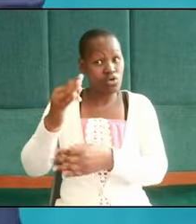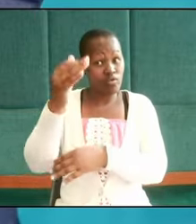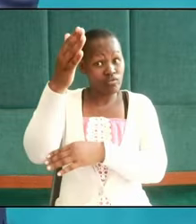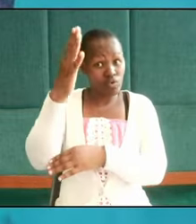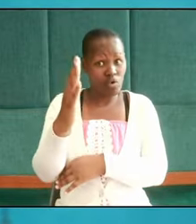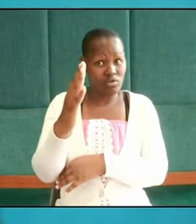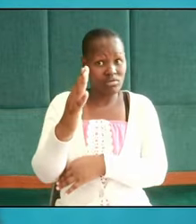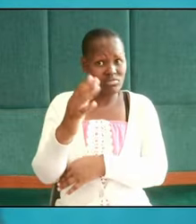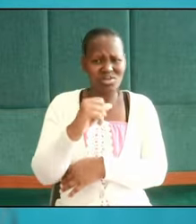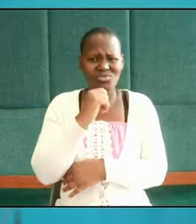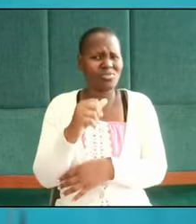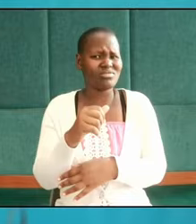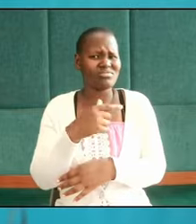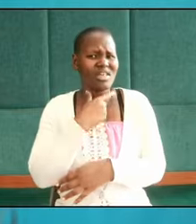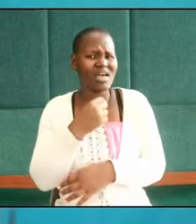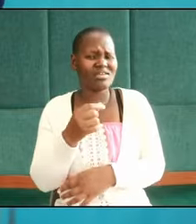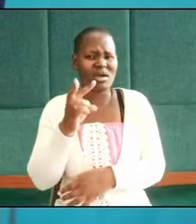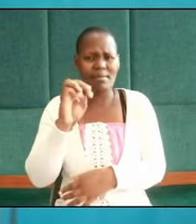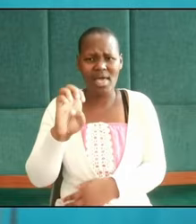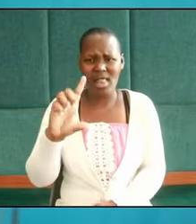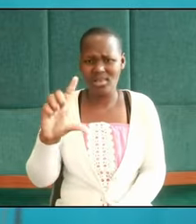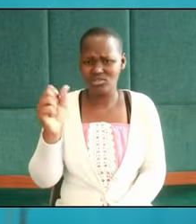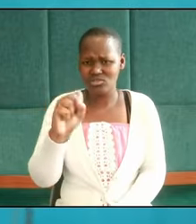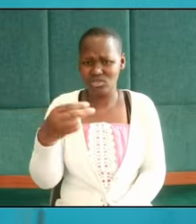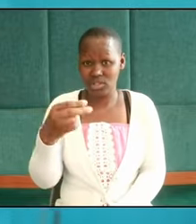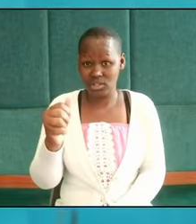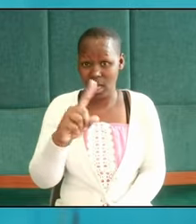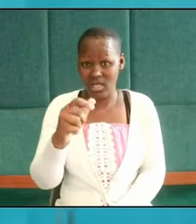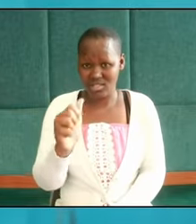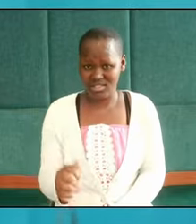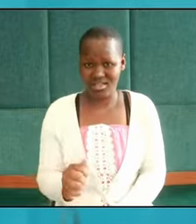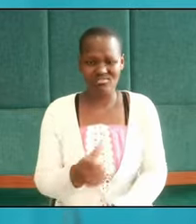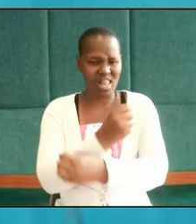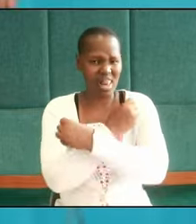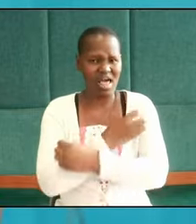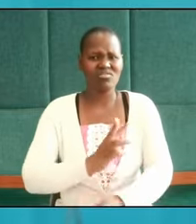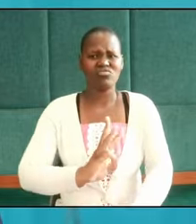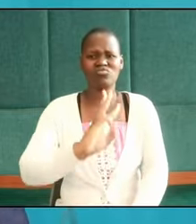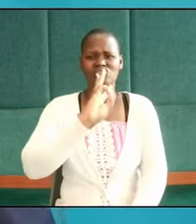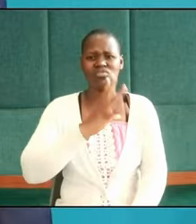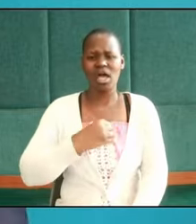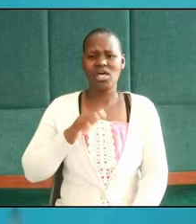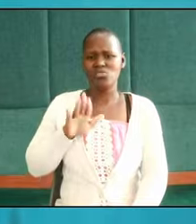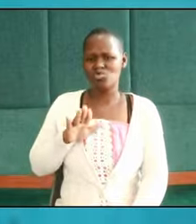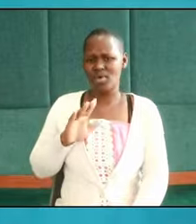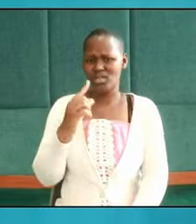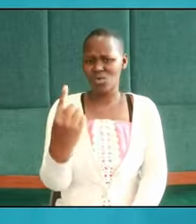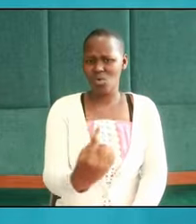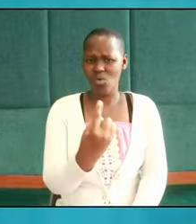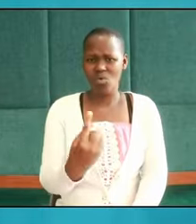don't be like Belshazzar who indulged in wine and women and only